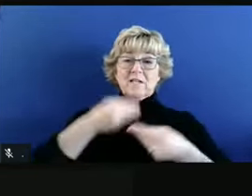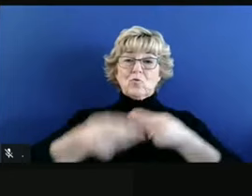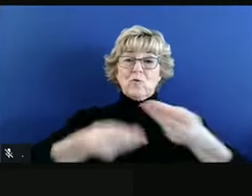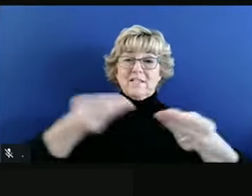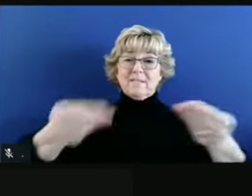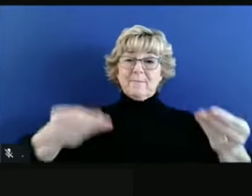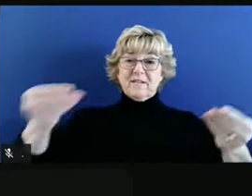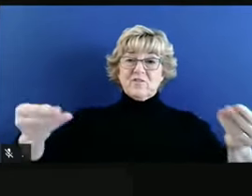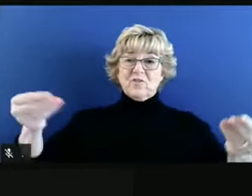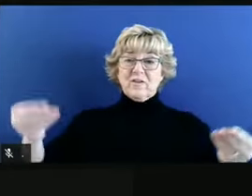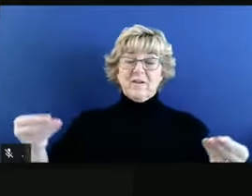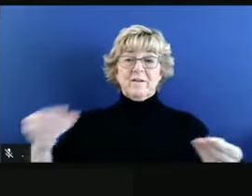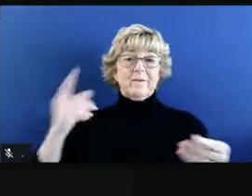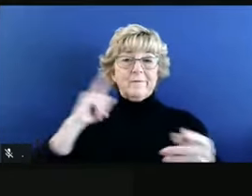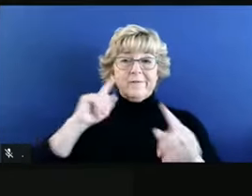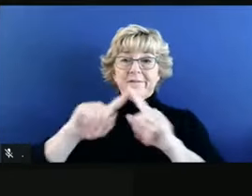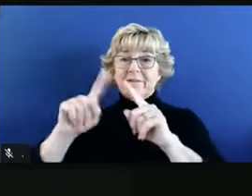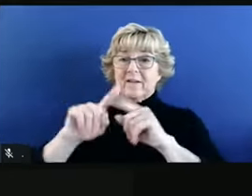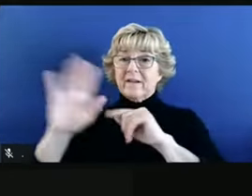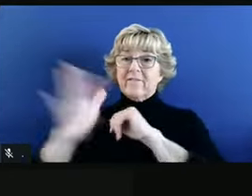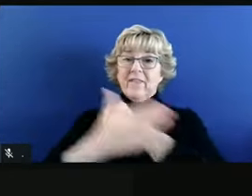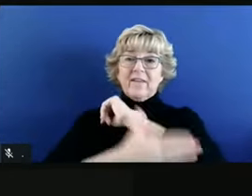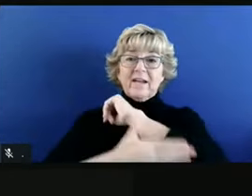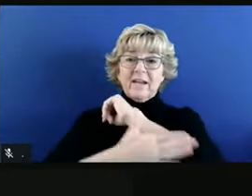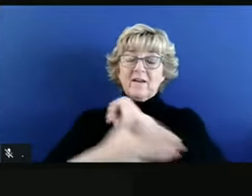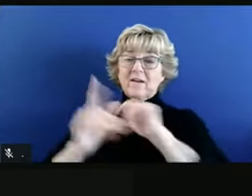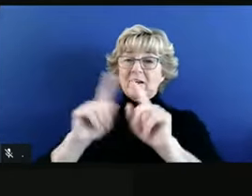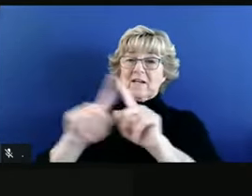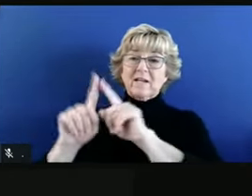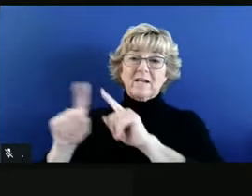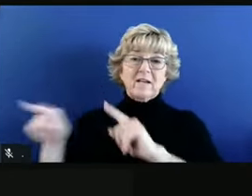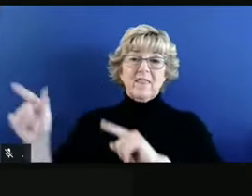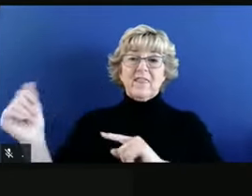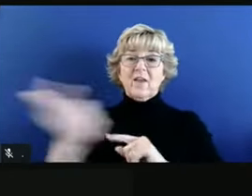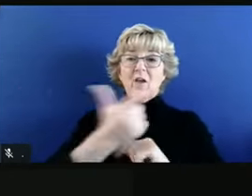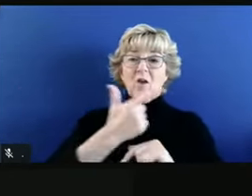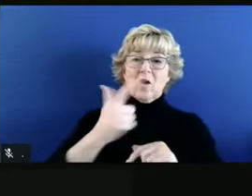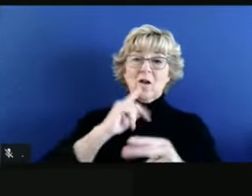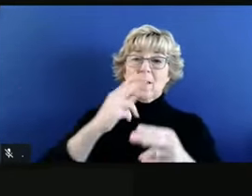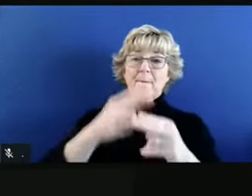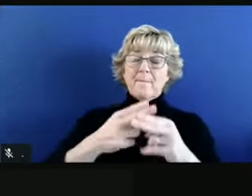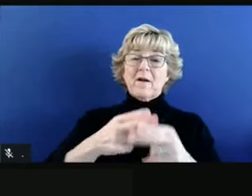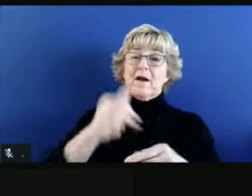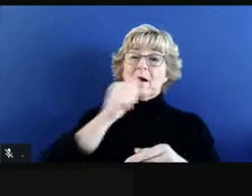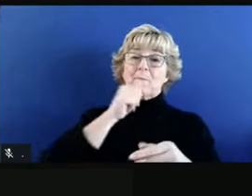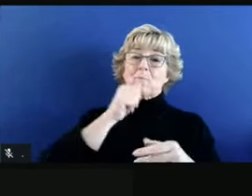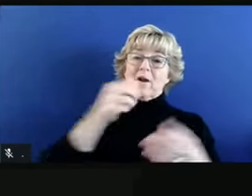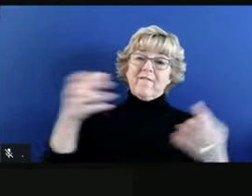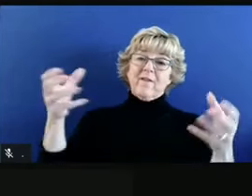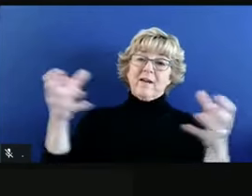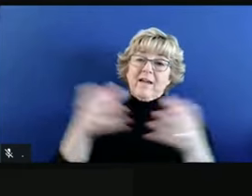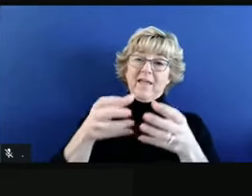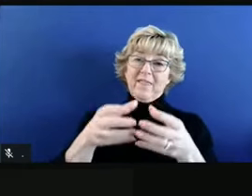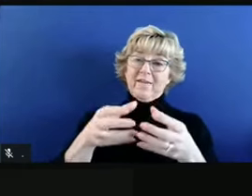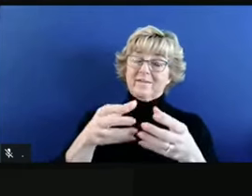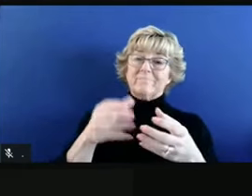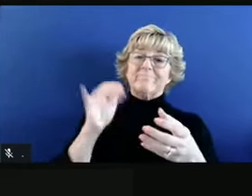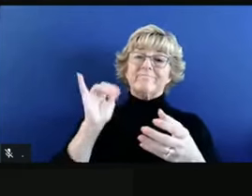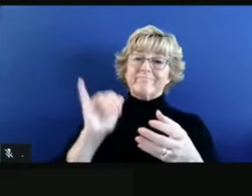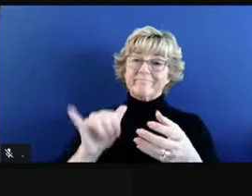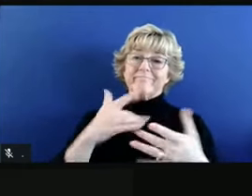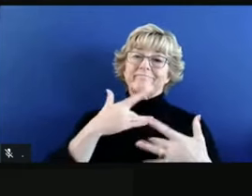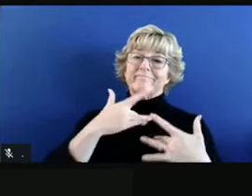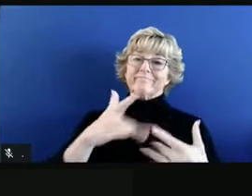from different counties, different things. They all mention that private gatherings is an important source of